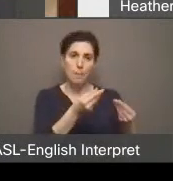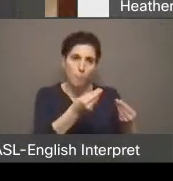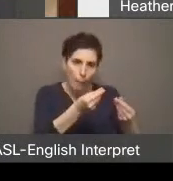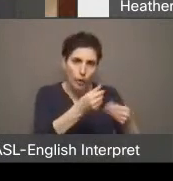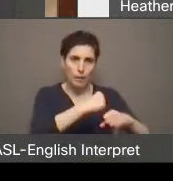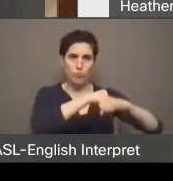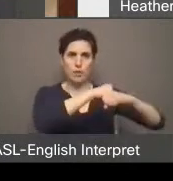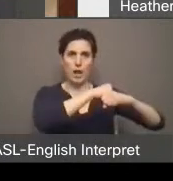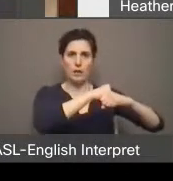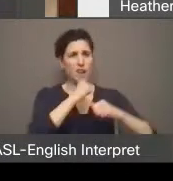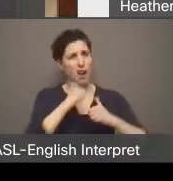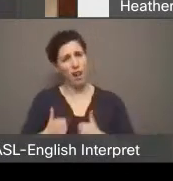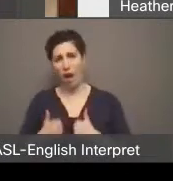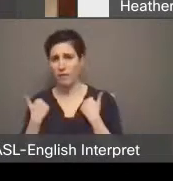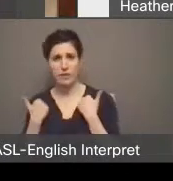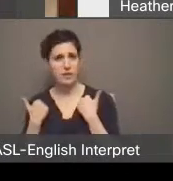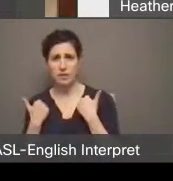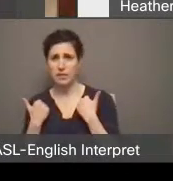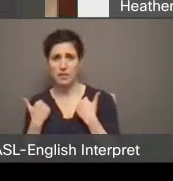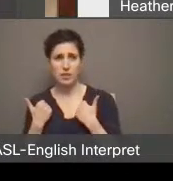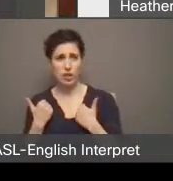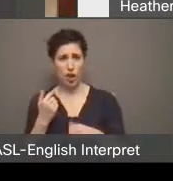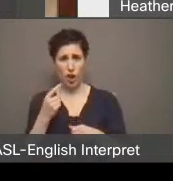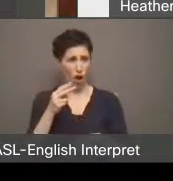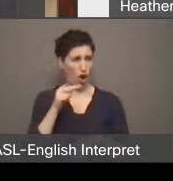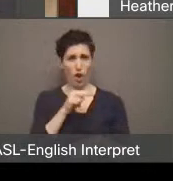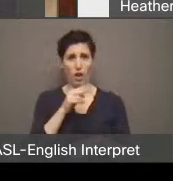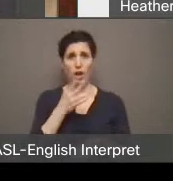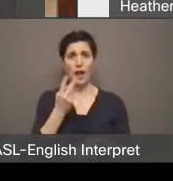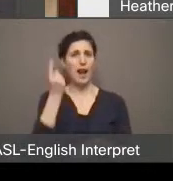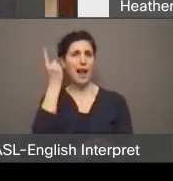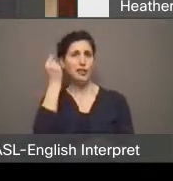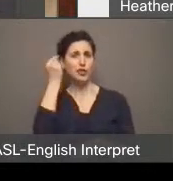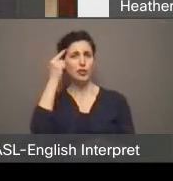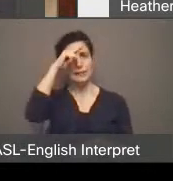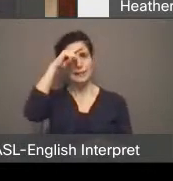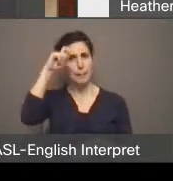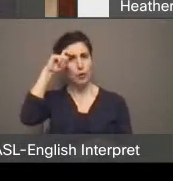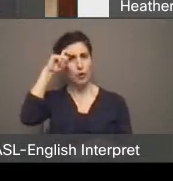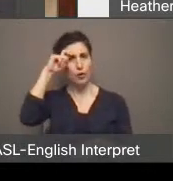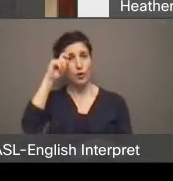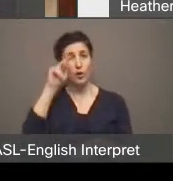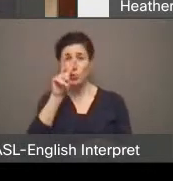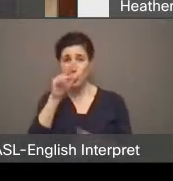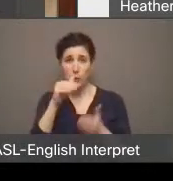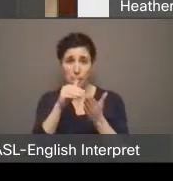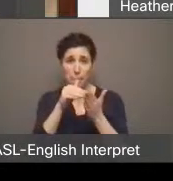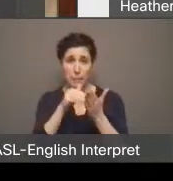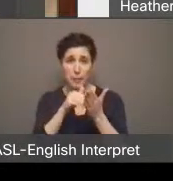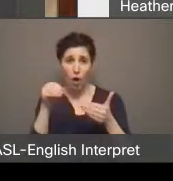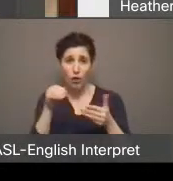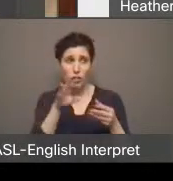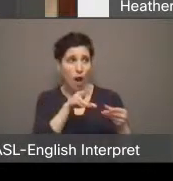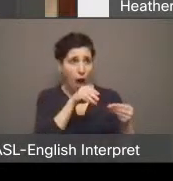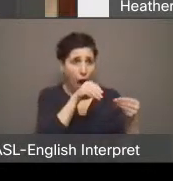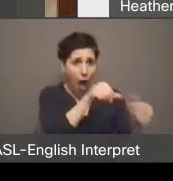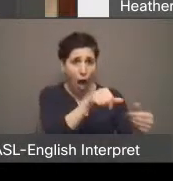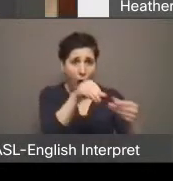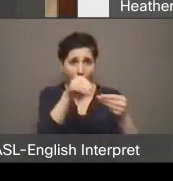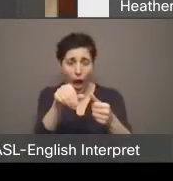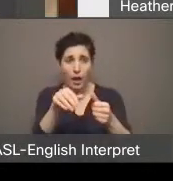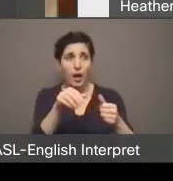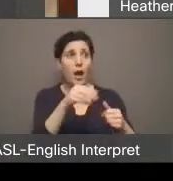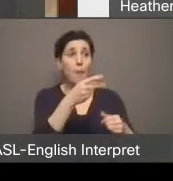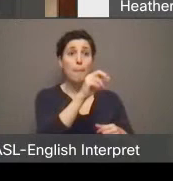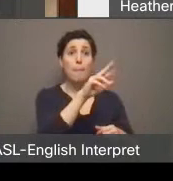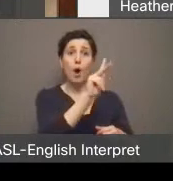no further for proof of this than the events of last summer where over $2 million was spent on police to evict 20 residents from a park.